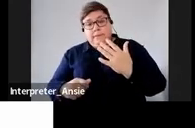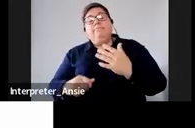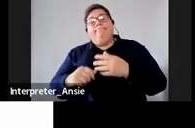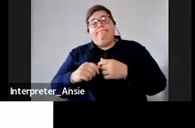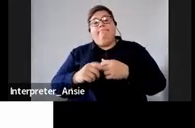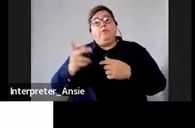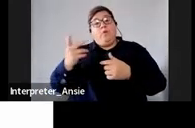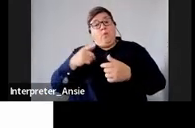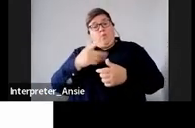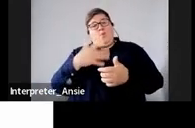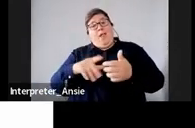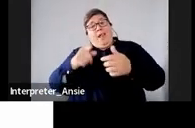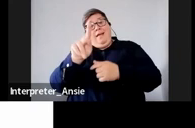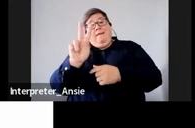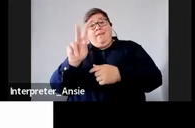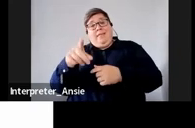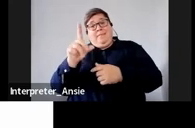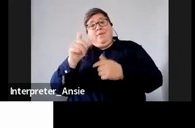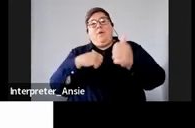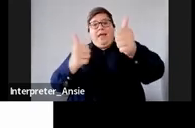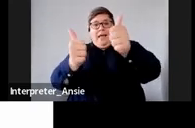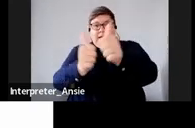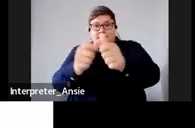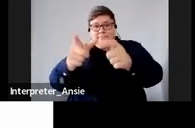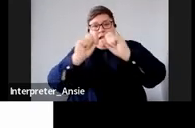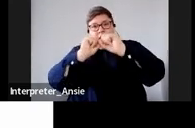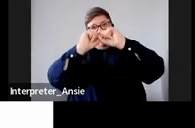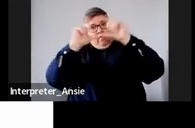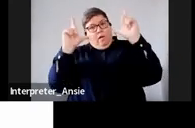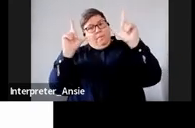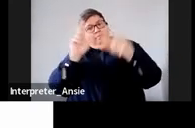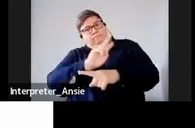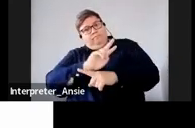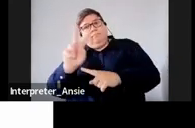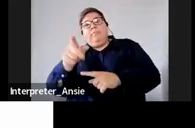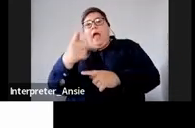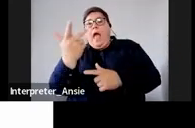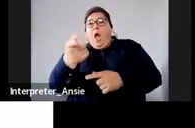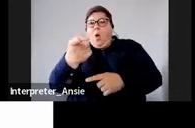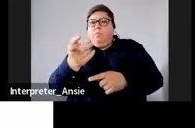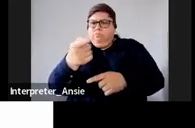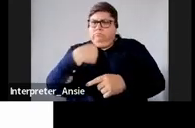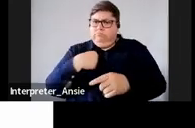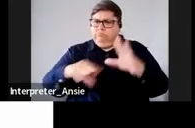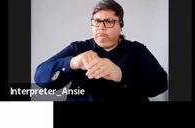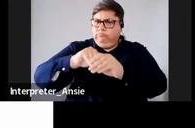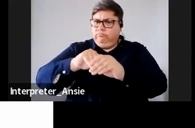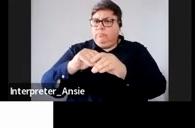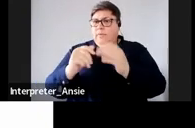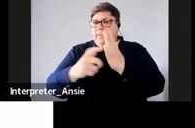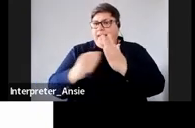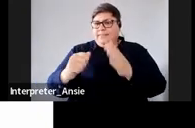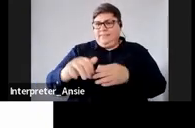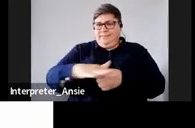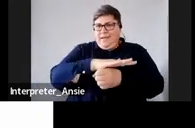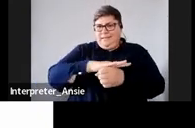assist to make sure that you regularize and then you are part of the tax base you know there's